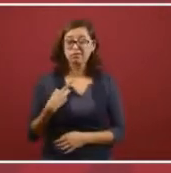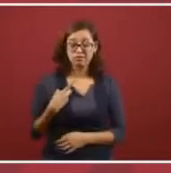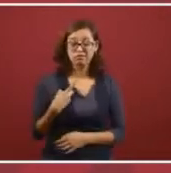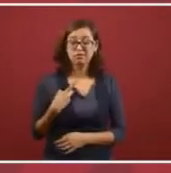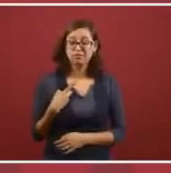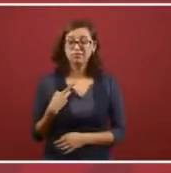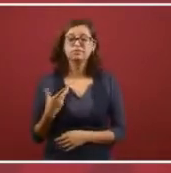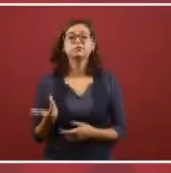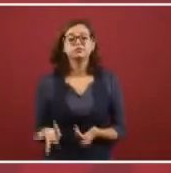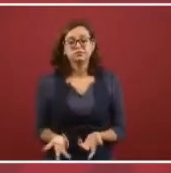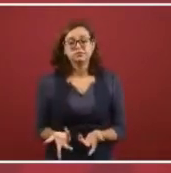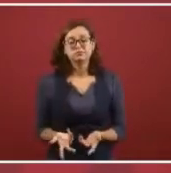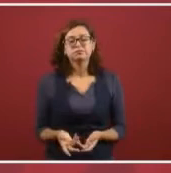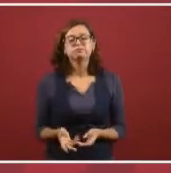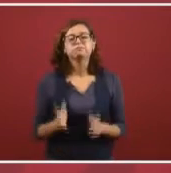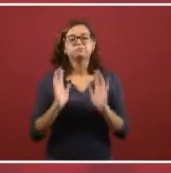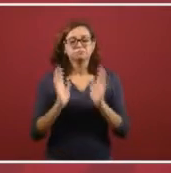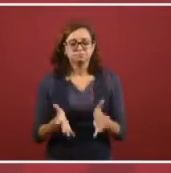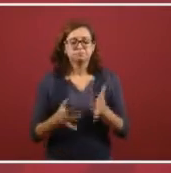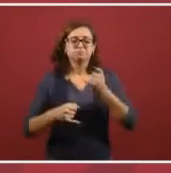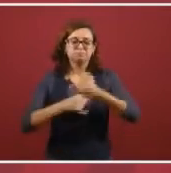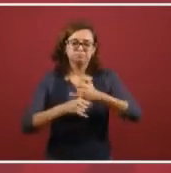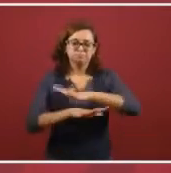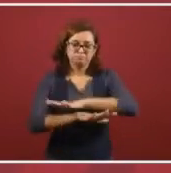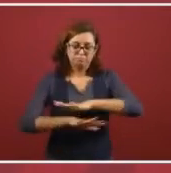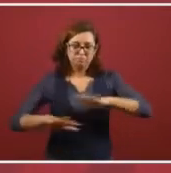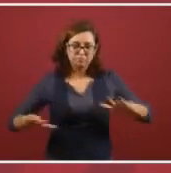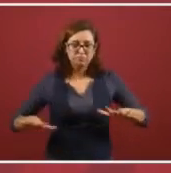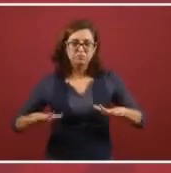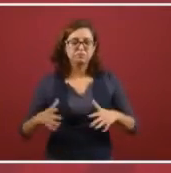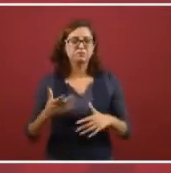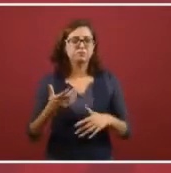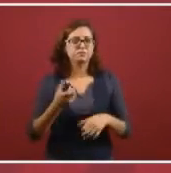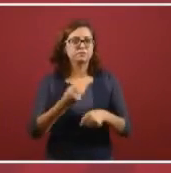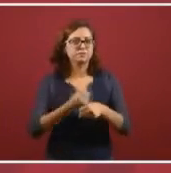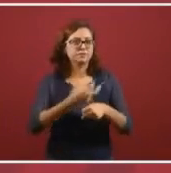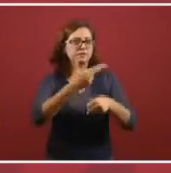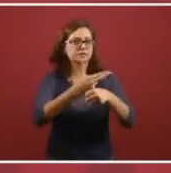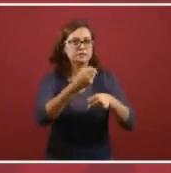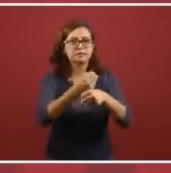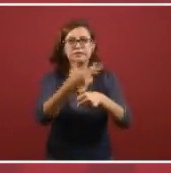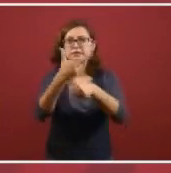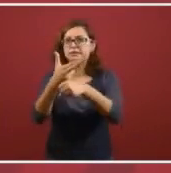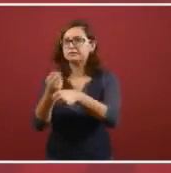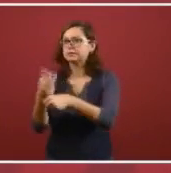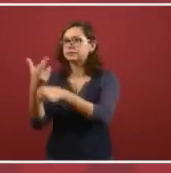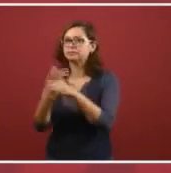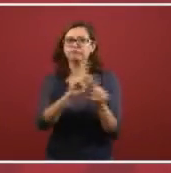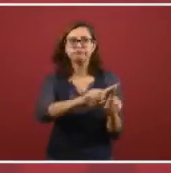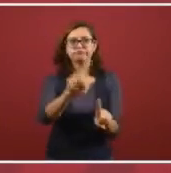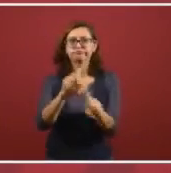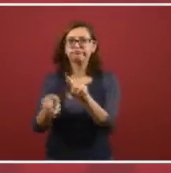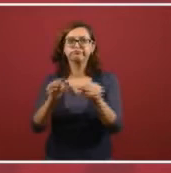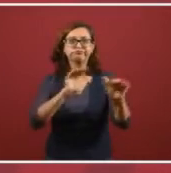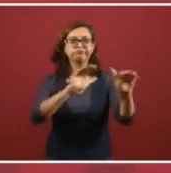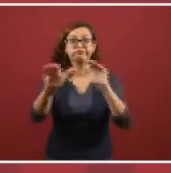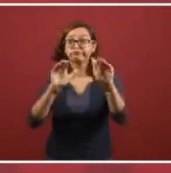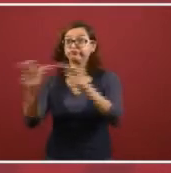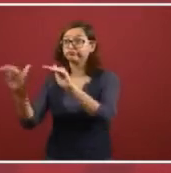it's, uh, we are already informing all the secretaries how much is